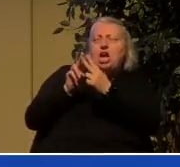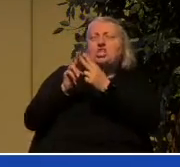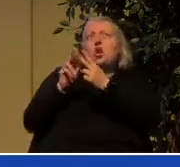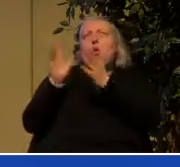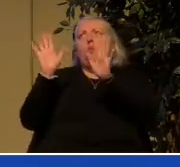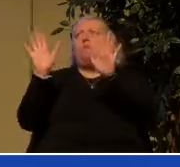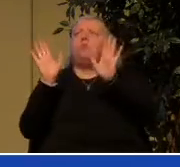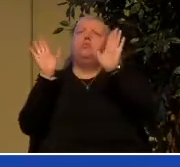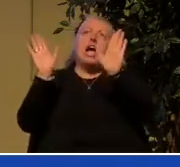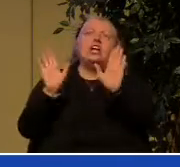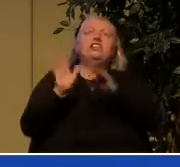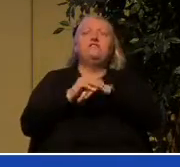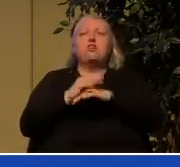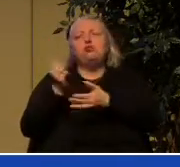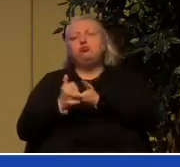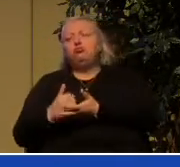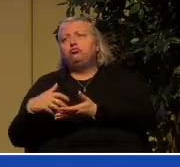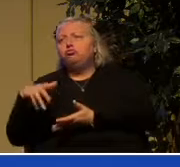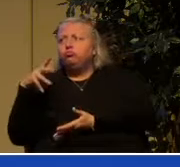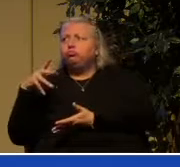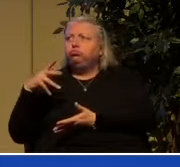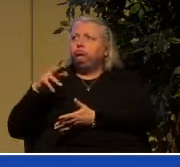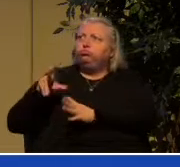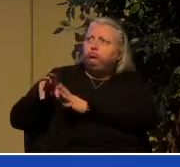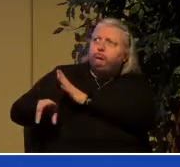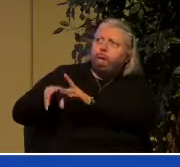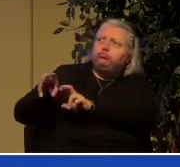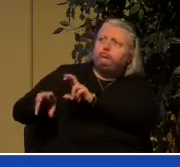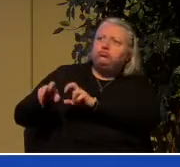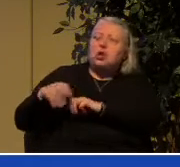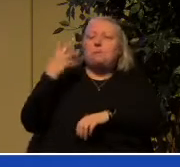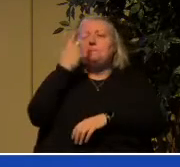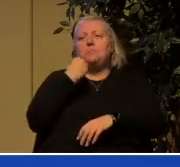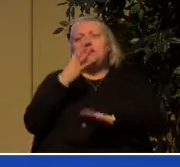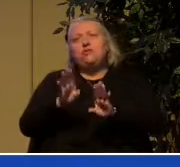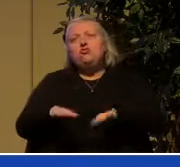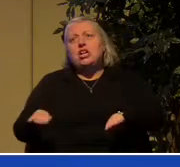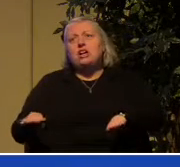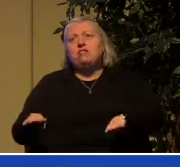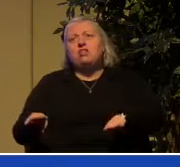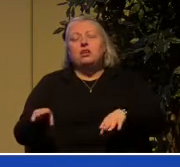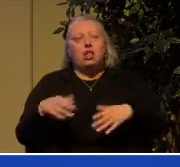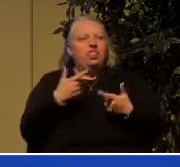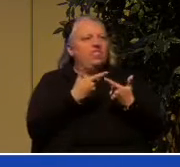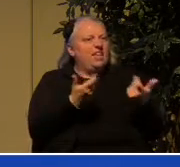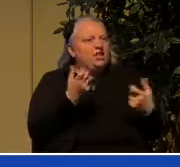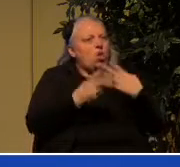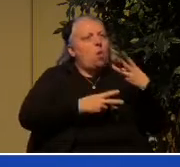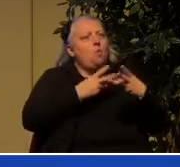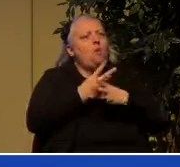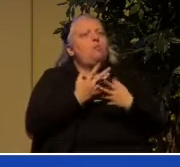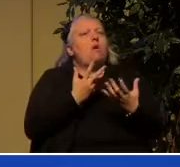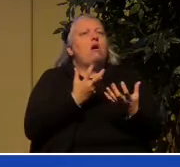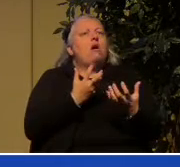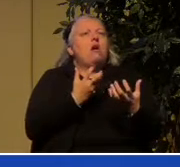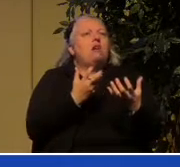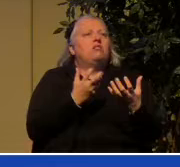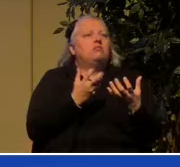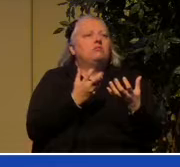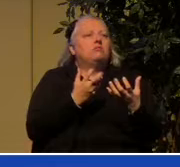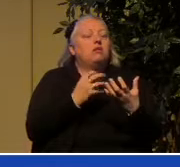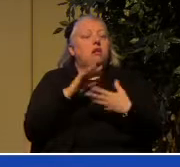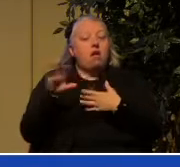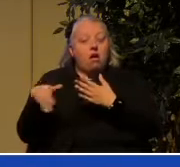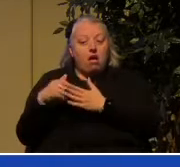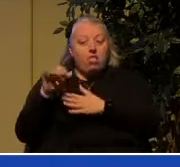and whatever it is that the world craves, it's temporary. It always has in